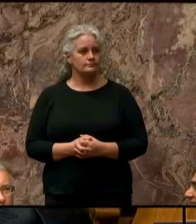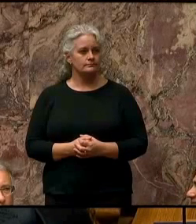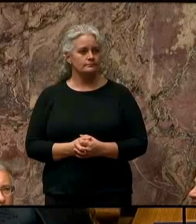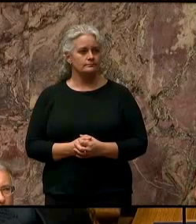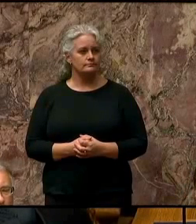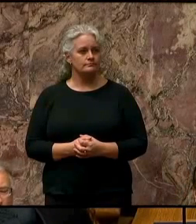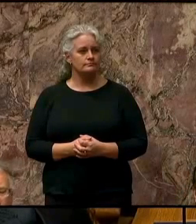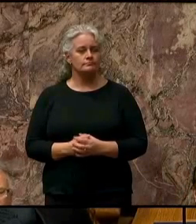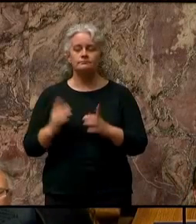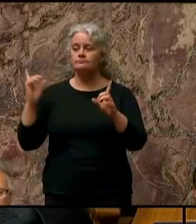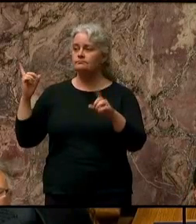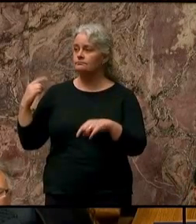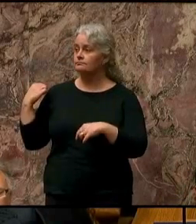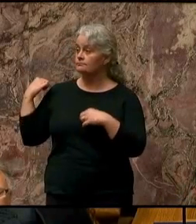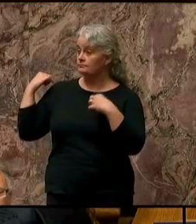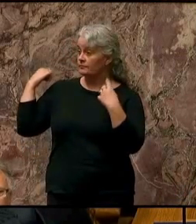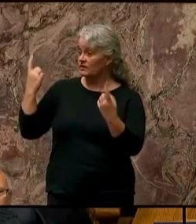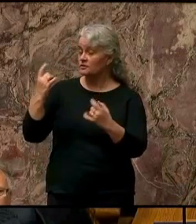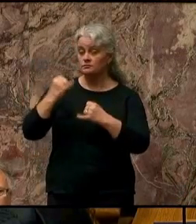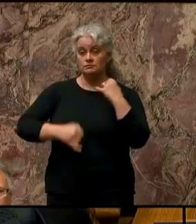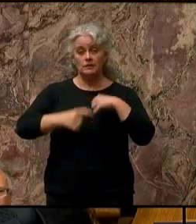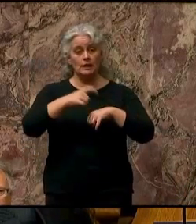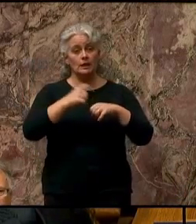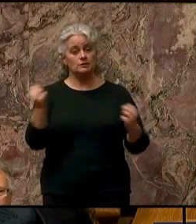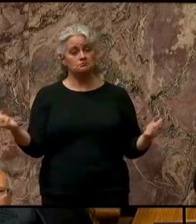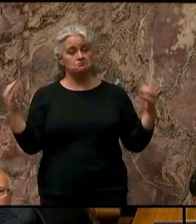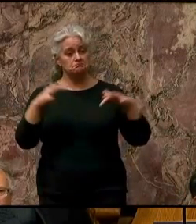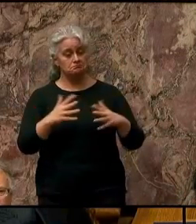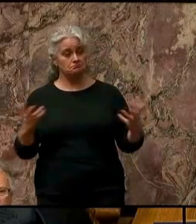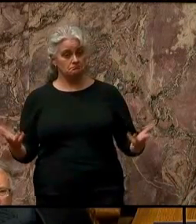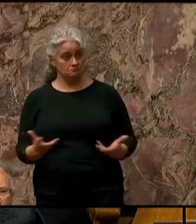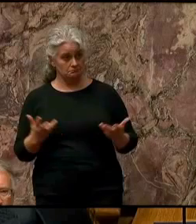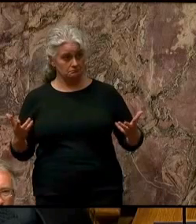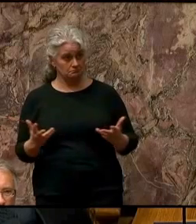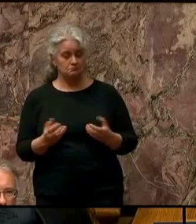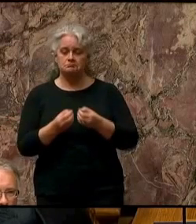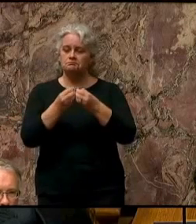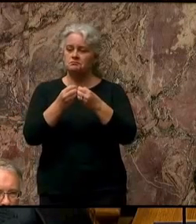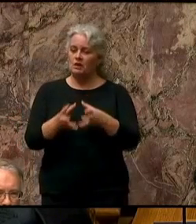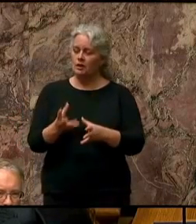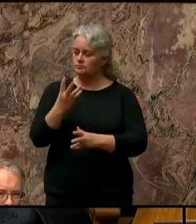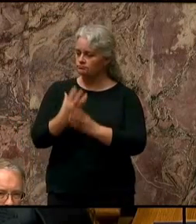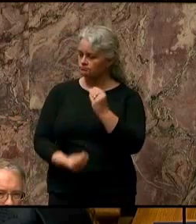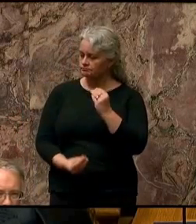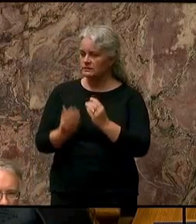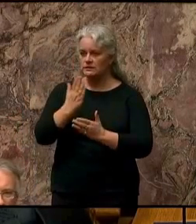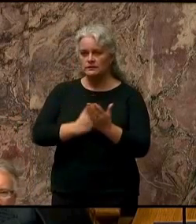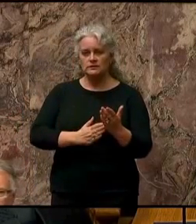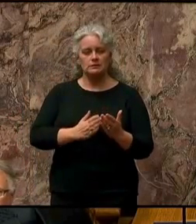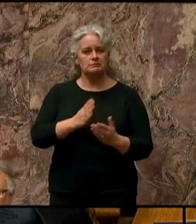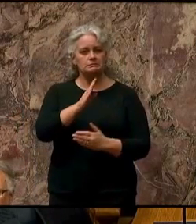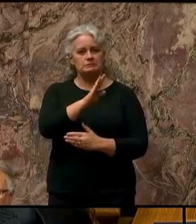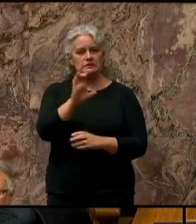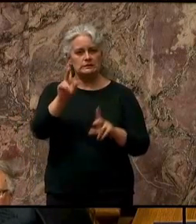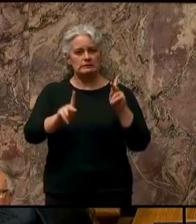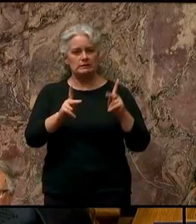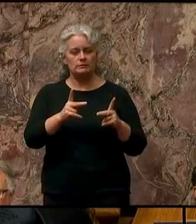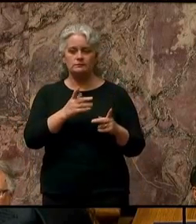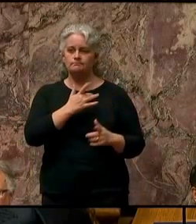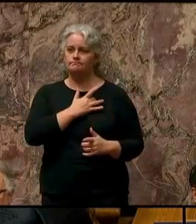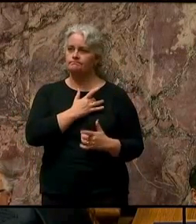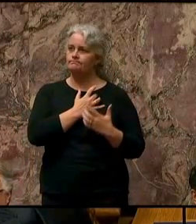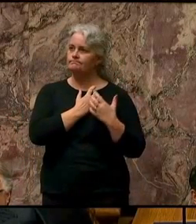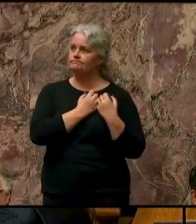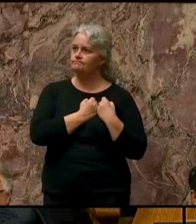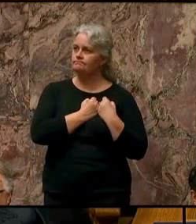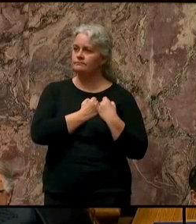Since the Chamber was last addressed from the throne, we lost some beloved British Columbians. They made their